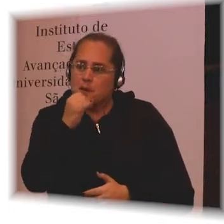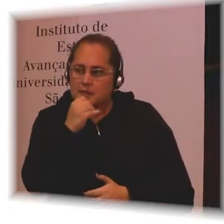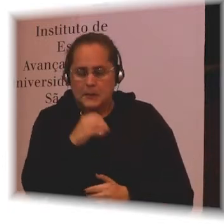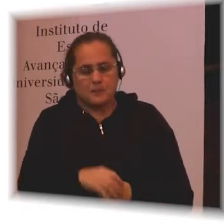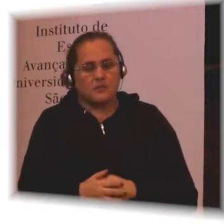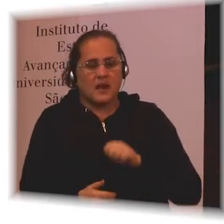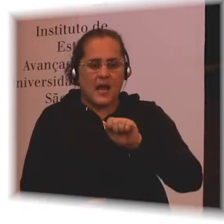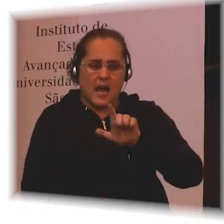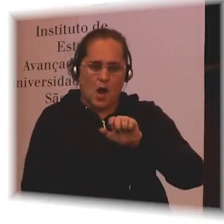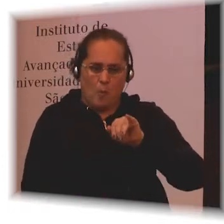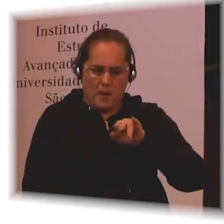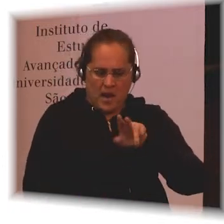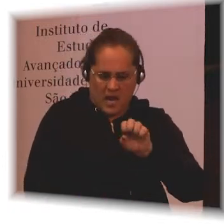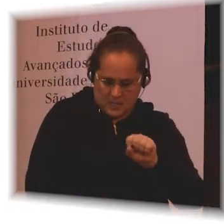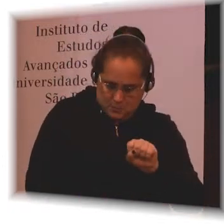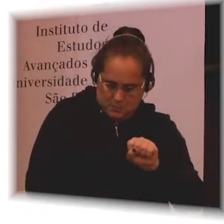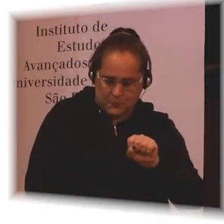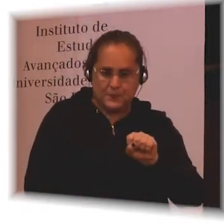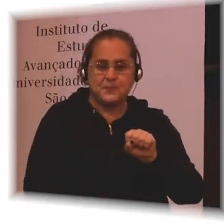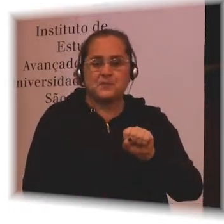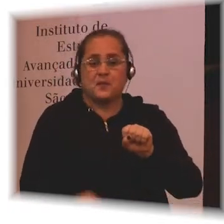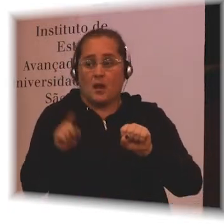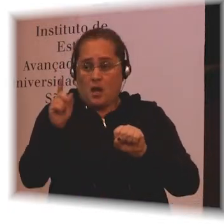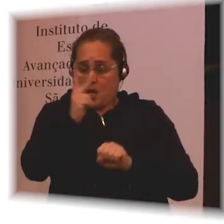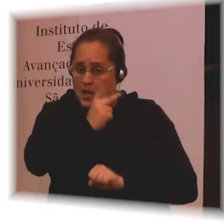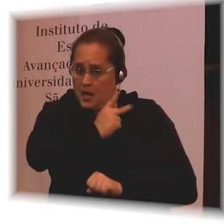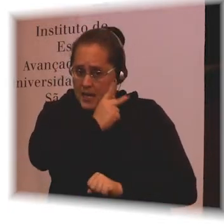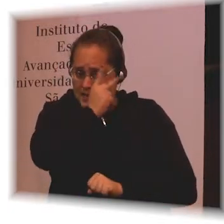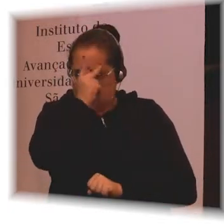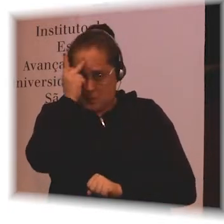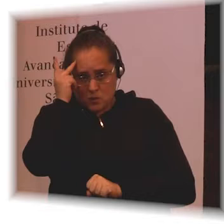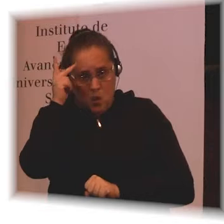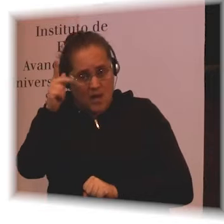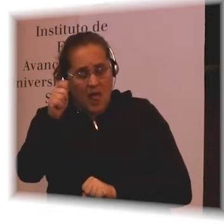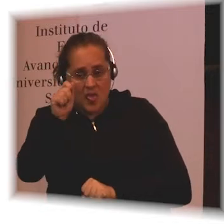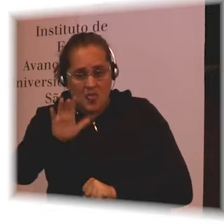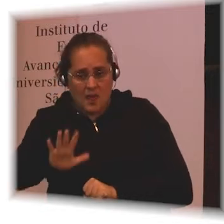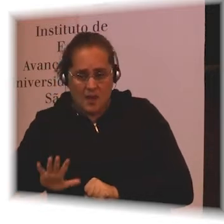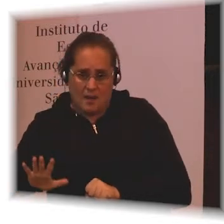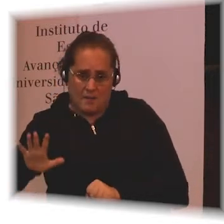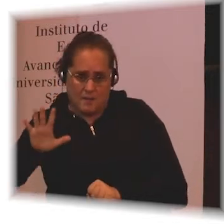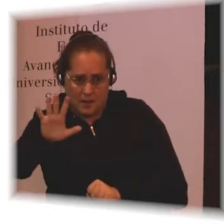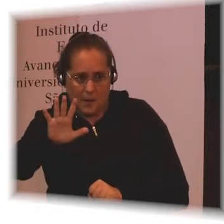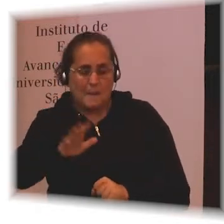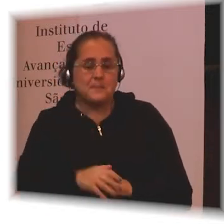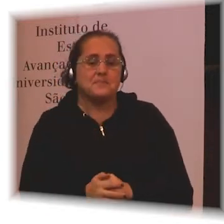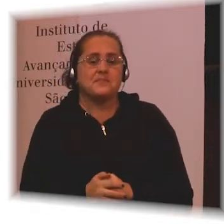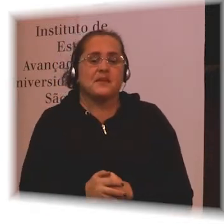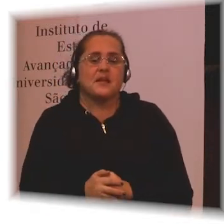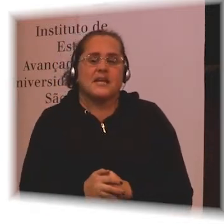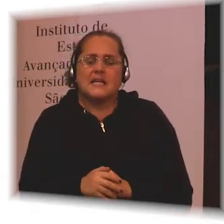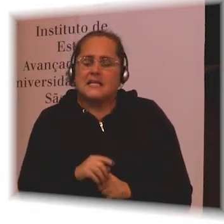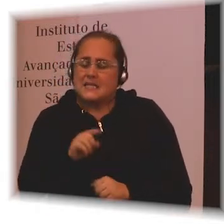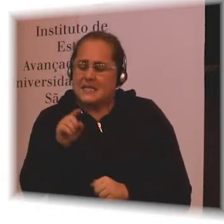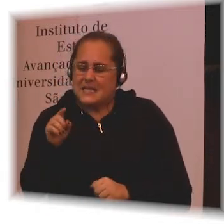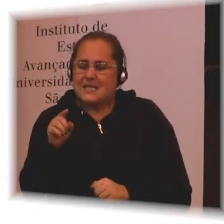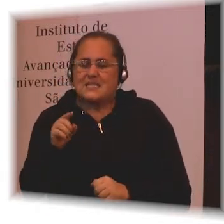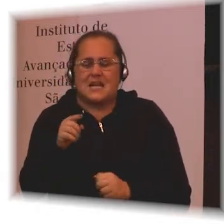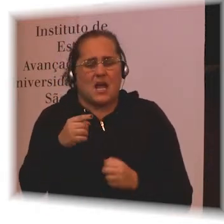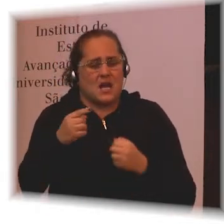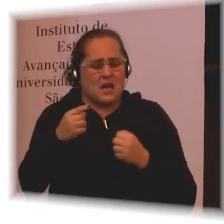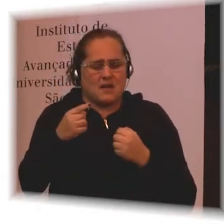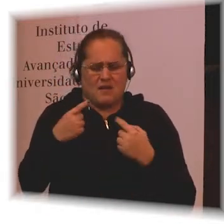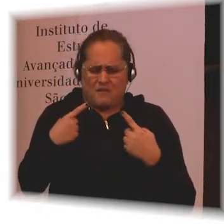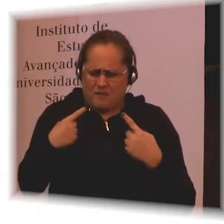albinism, people with albinism, particularly in Africa, can experience a lot of stigma and violence and actually fear for lives